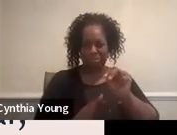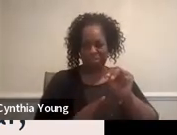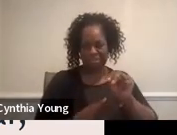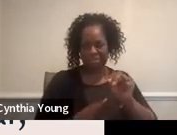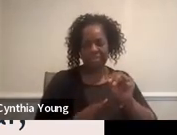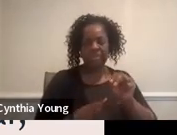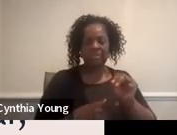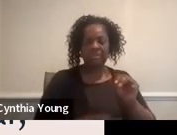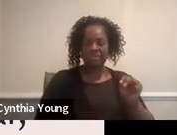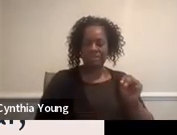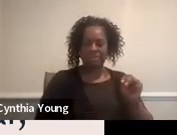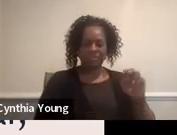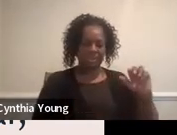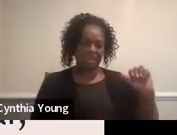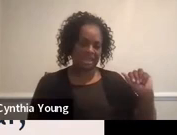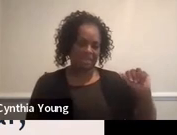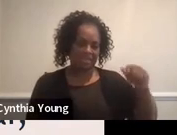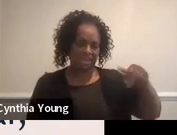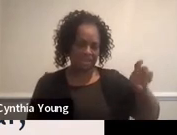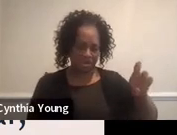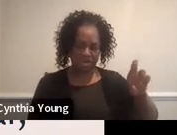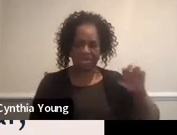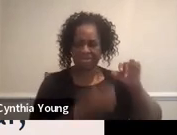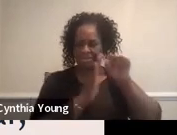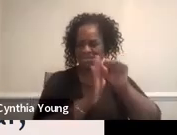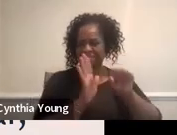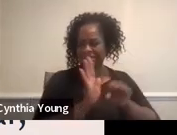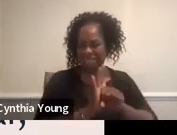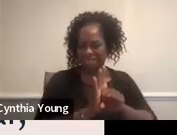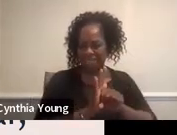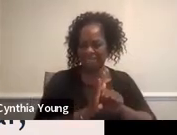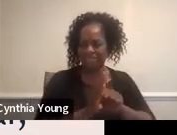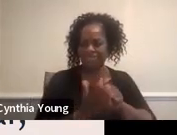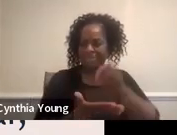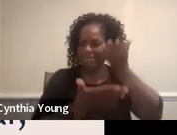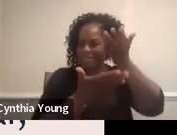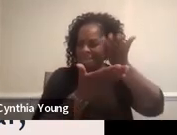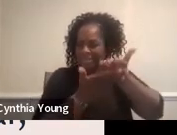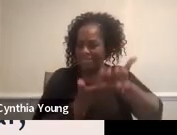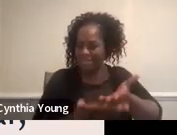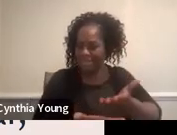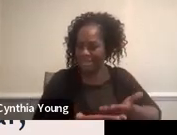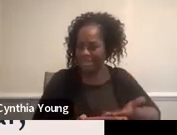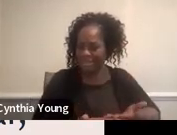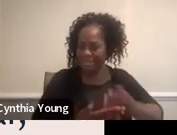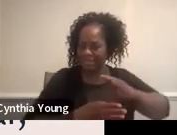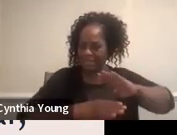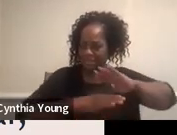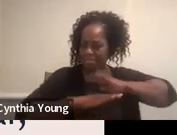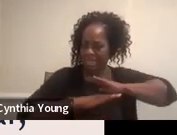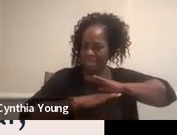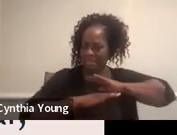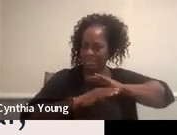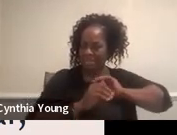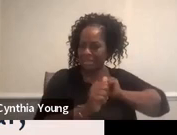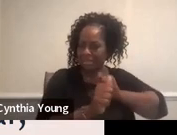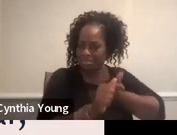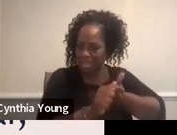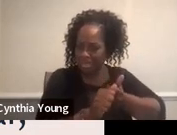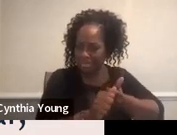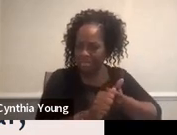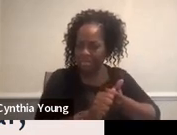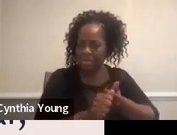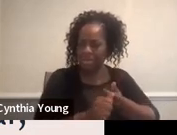So the APR is the state's evidence of compliance with IDEA, which as you know,